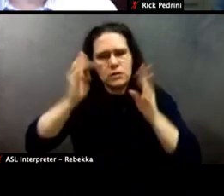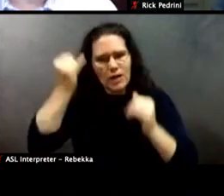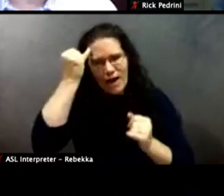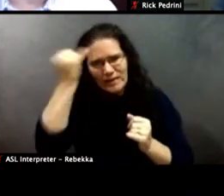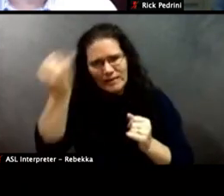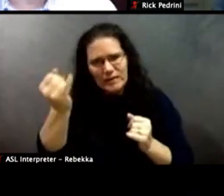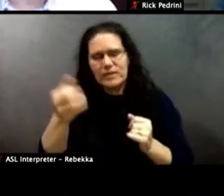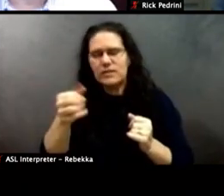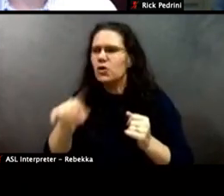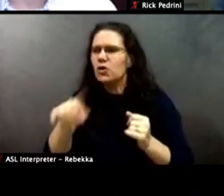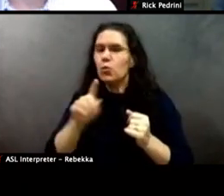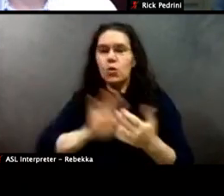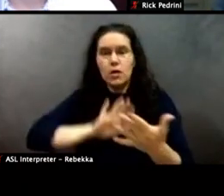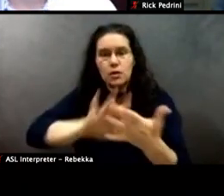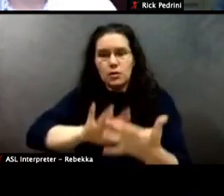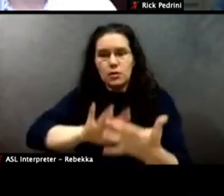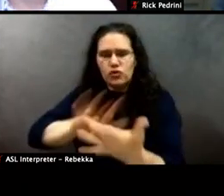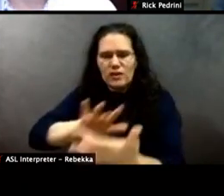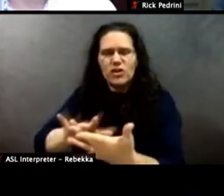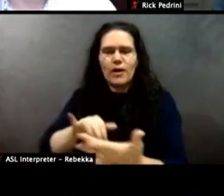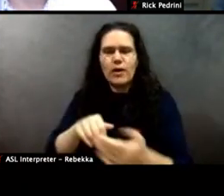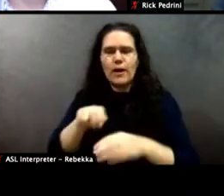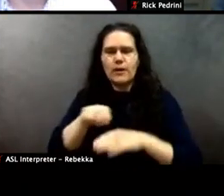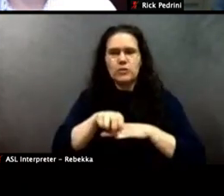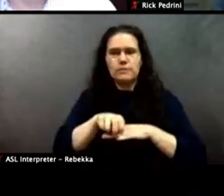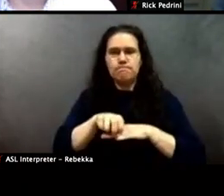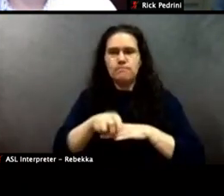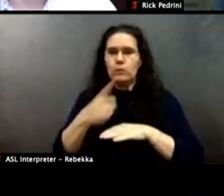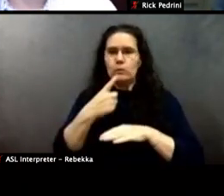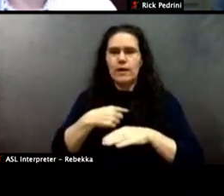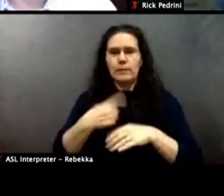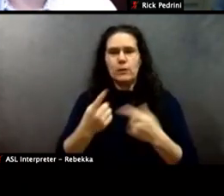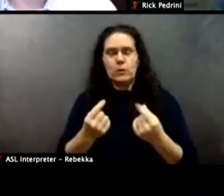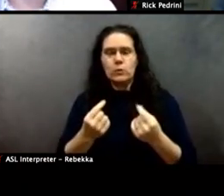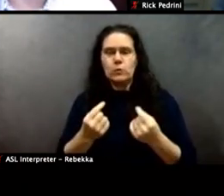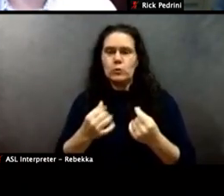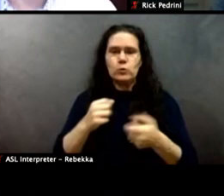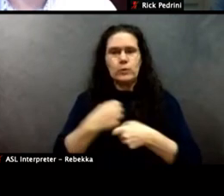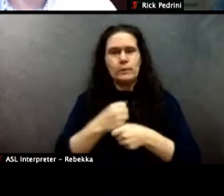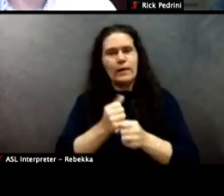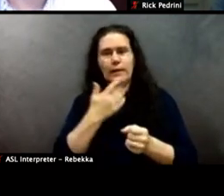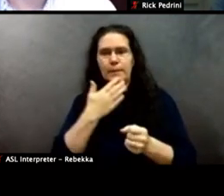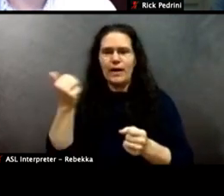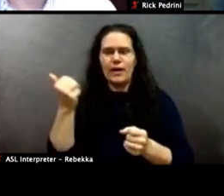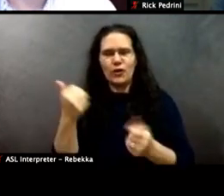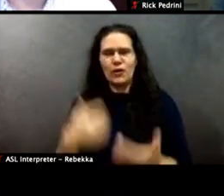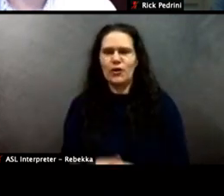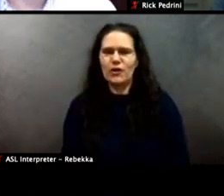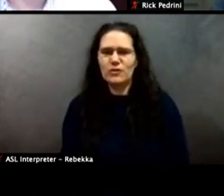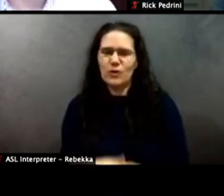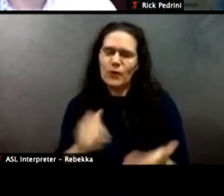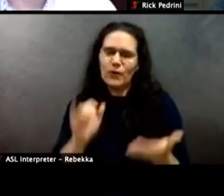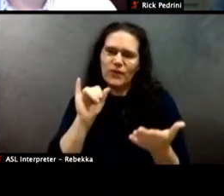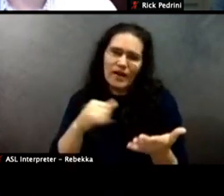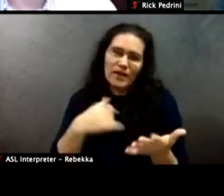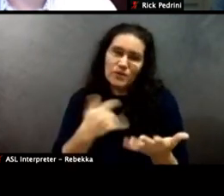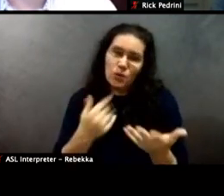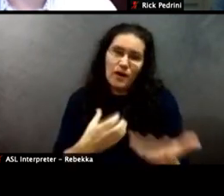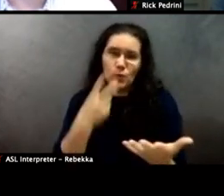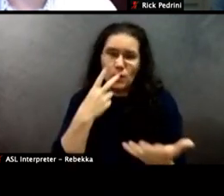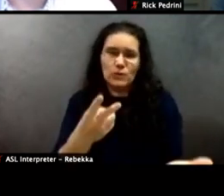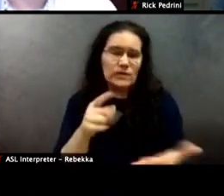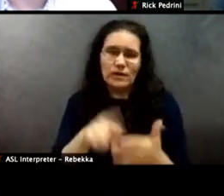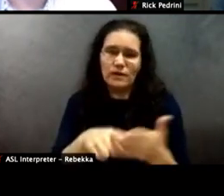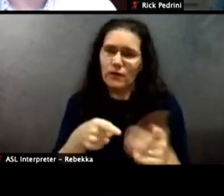to be you are reaching out to people, not just sitting there waiting for them to tell you what you should do to make this better. Right. And that's what I want to see from